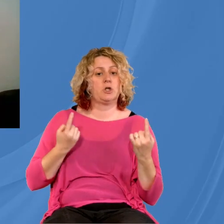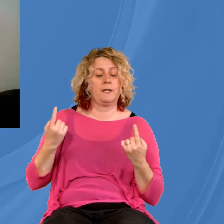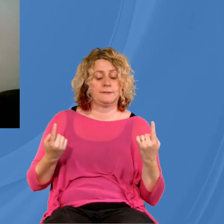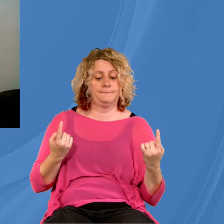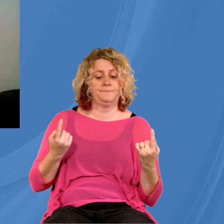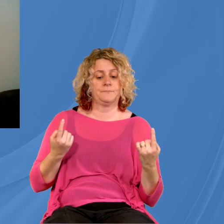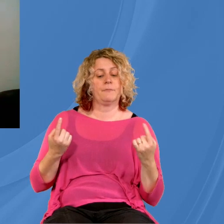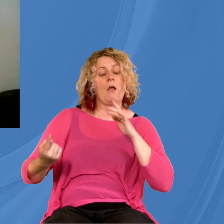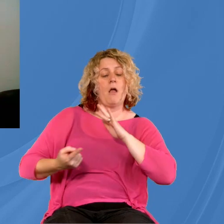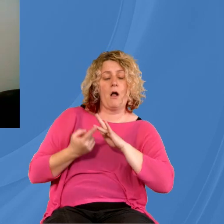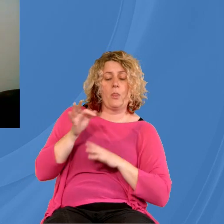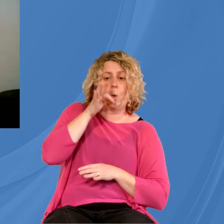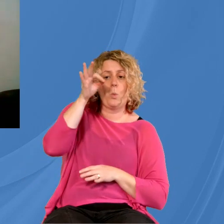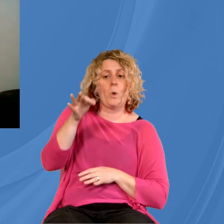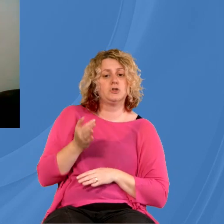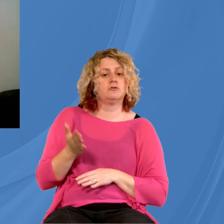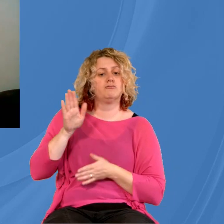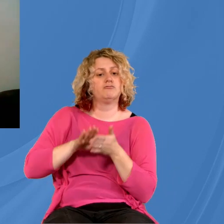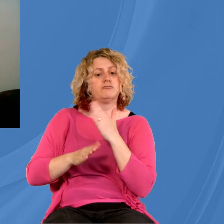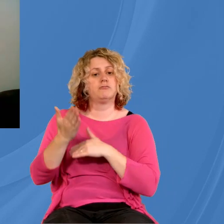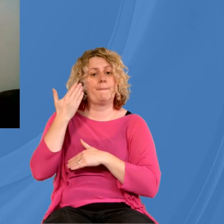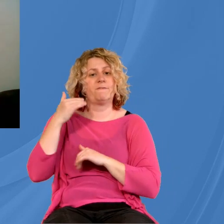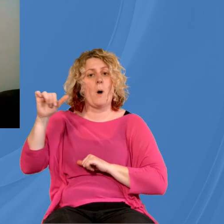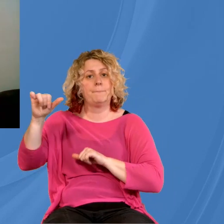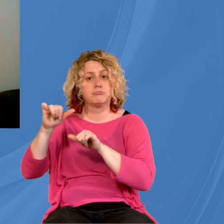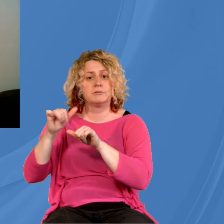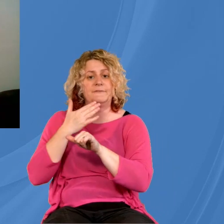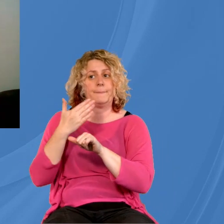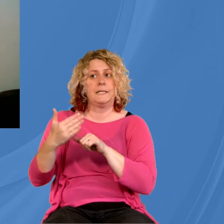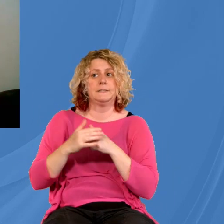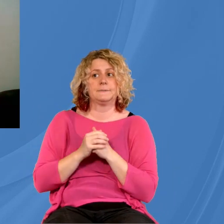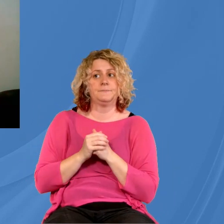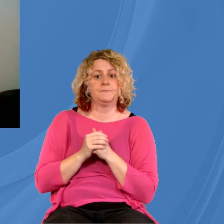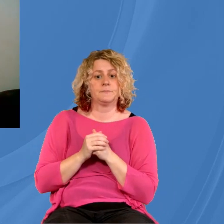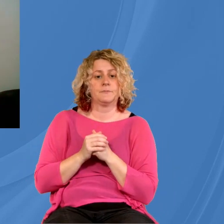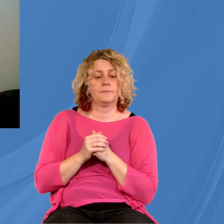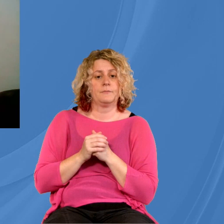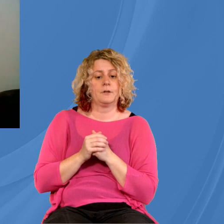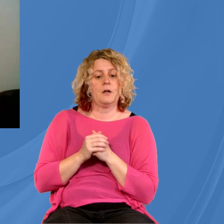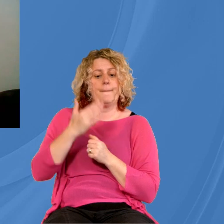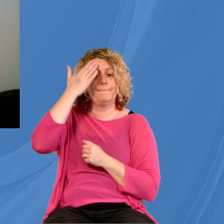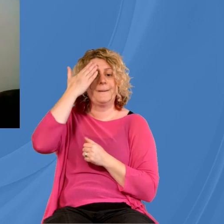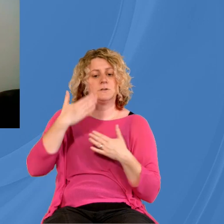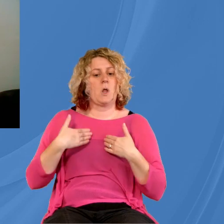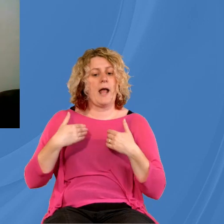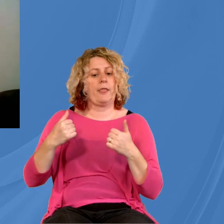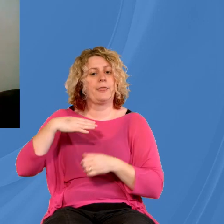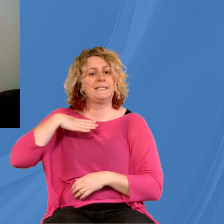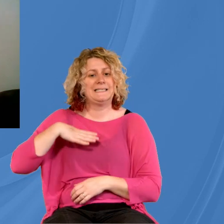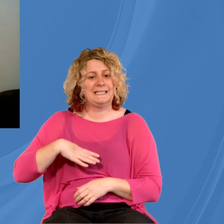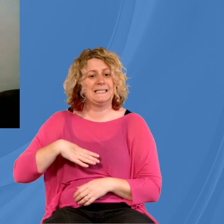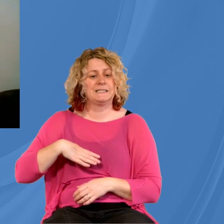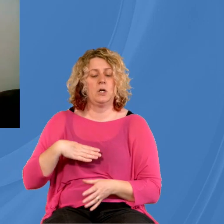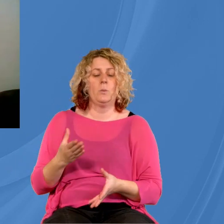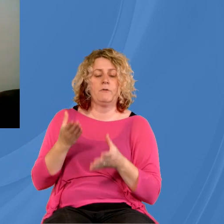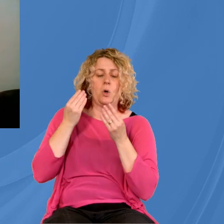before, just before we were cut off, was just, and it'll have to be a brief answer, I'm afraid, it's just about those particularly with mental health needs. We've heard a lot about how that